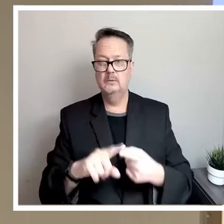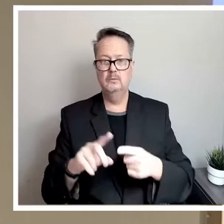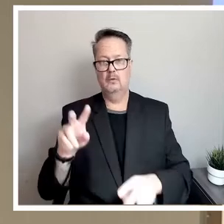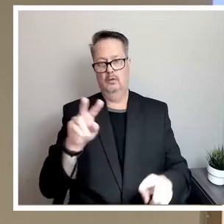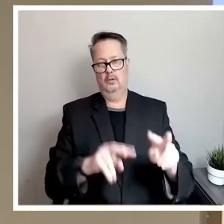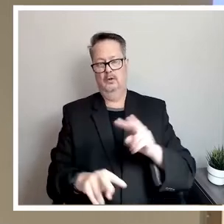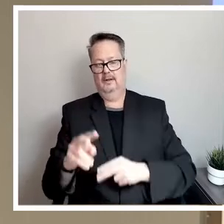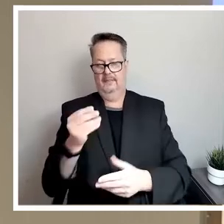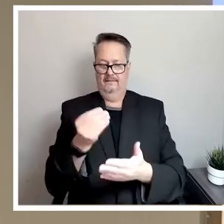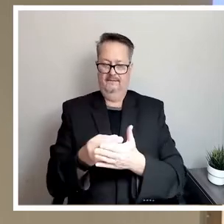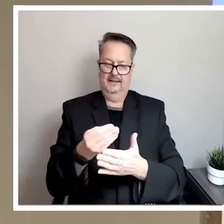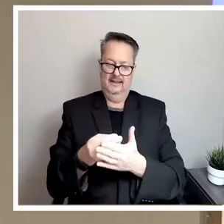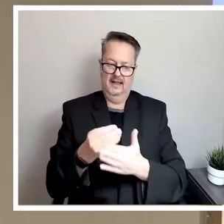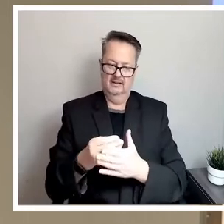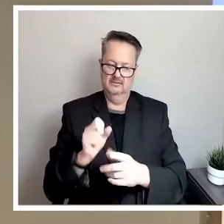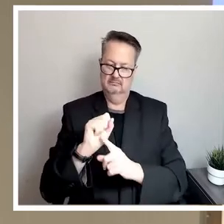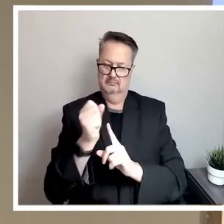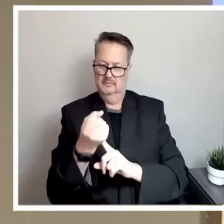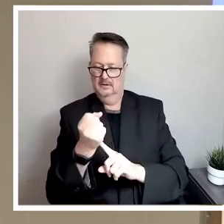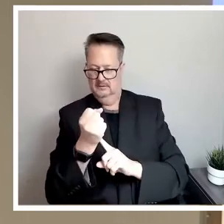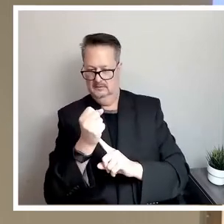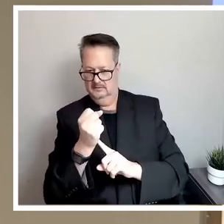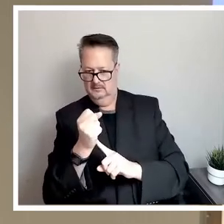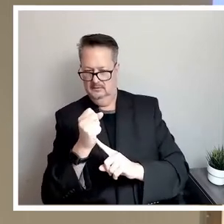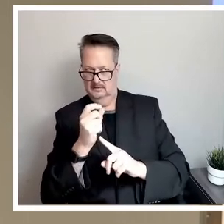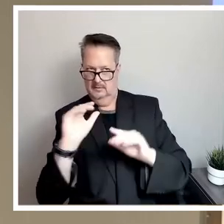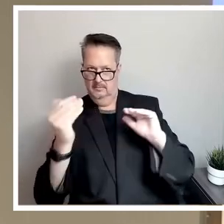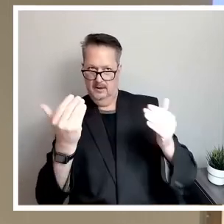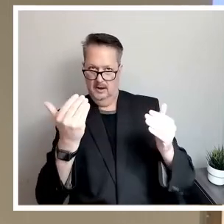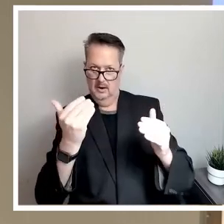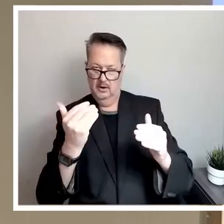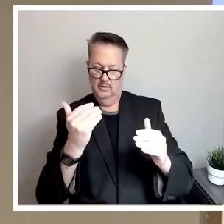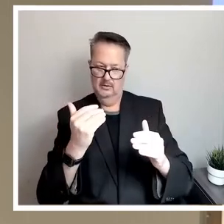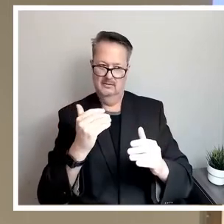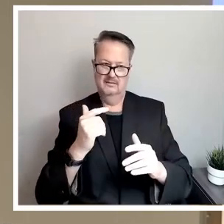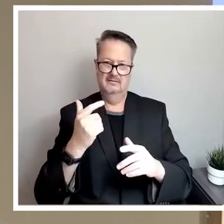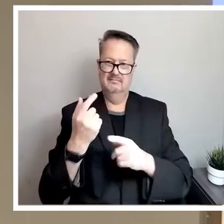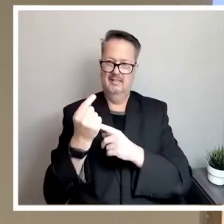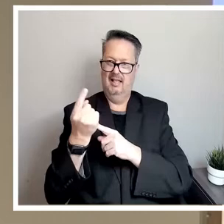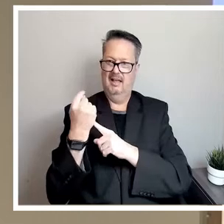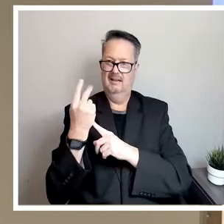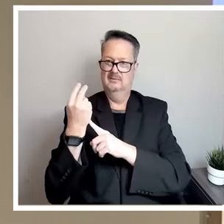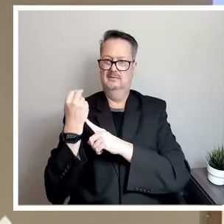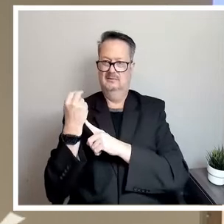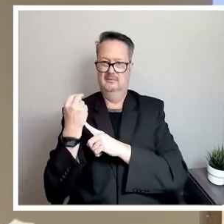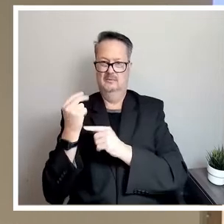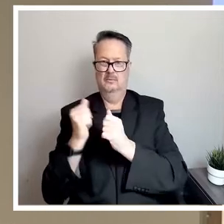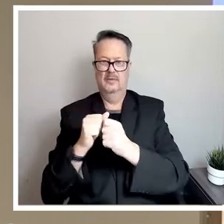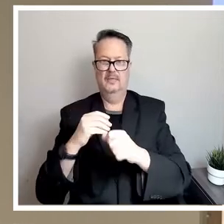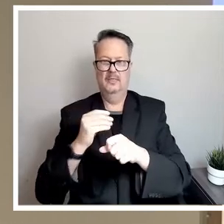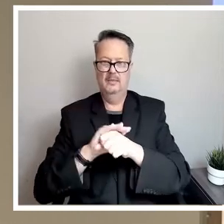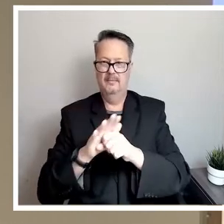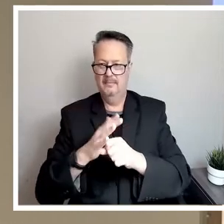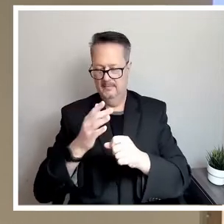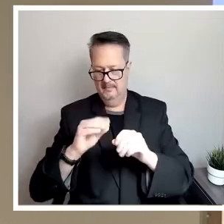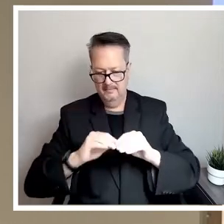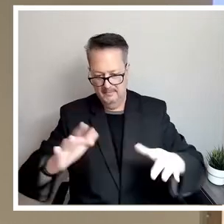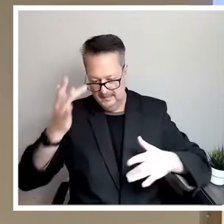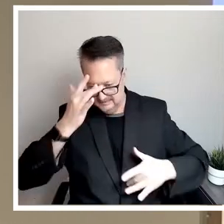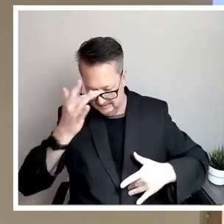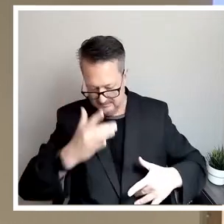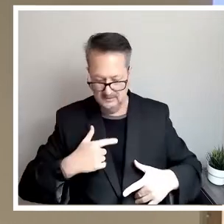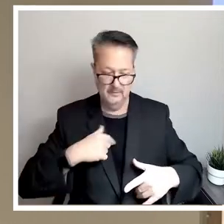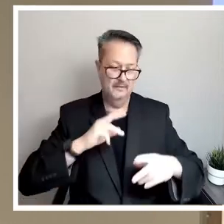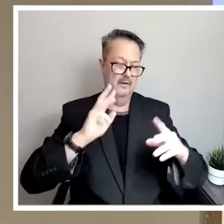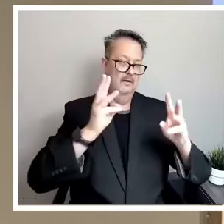financial condition, especially in light of the last two years that we've been in a pandemic. We've suspended disconnects. We saw winter storm Yuri